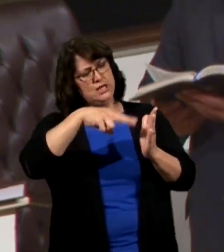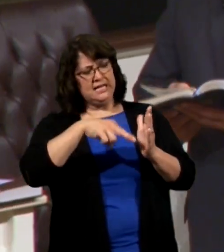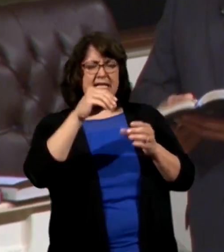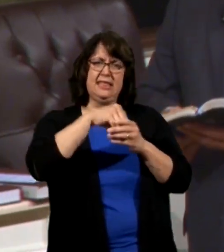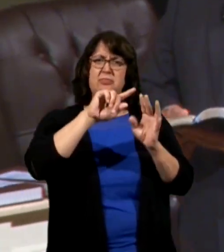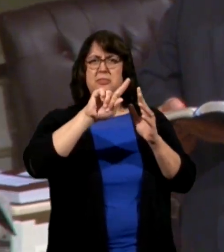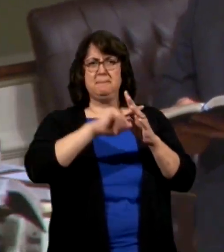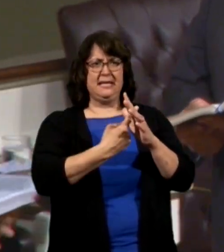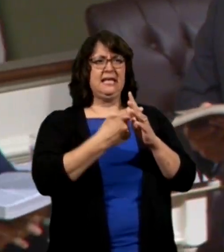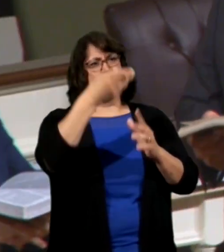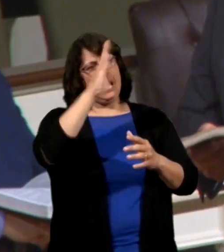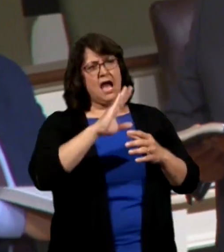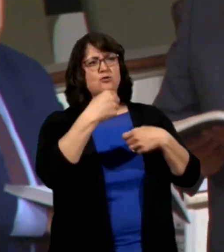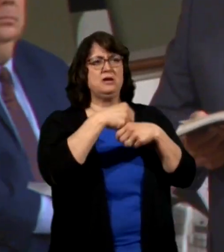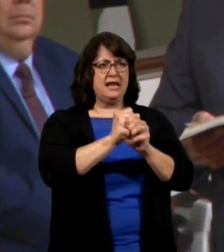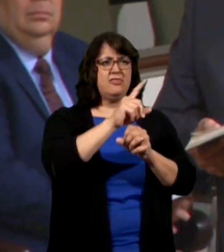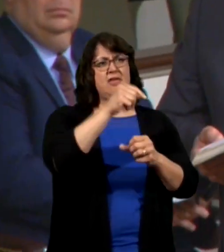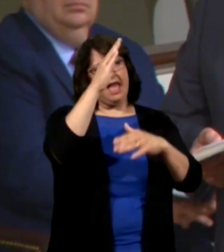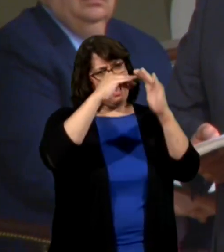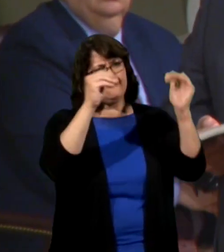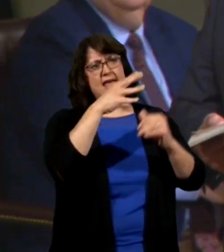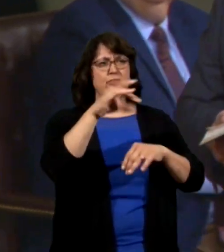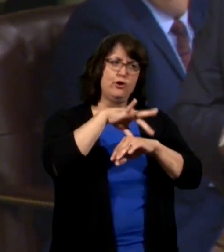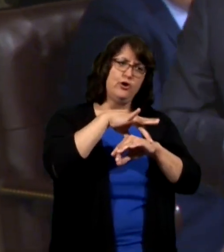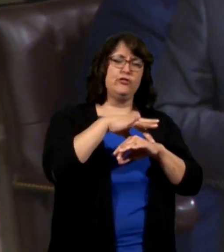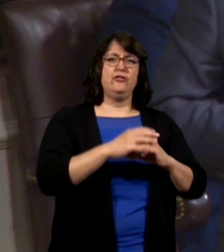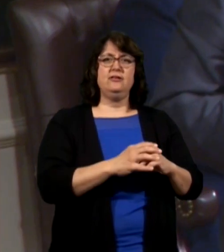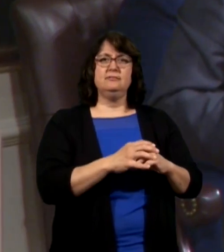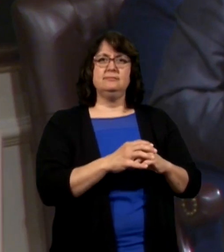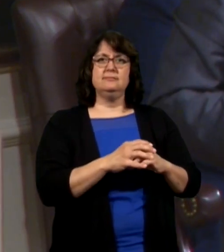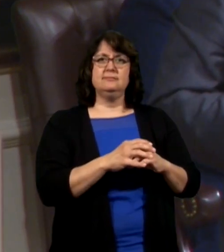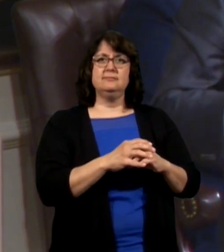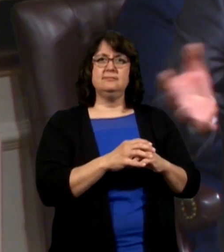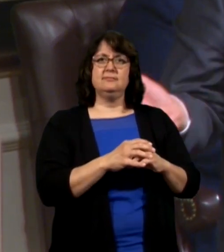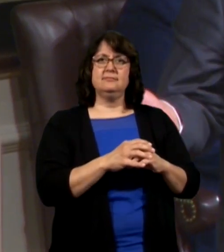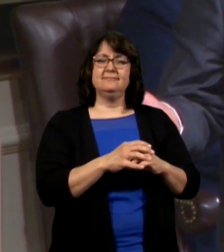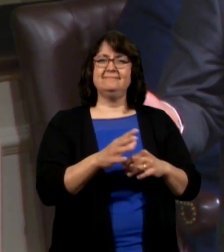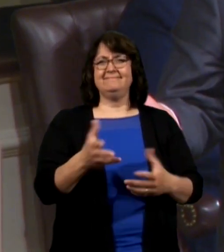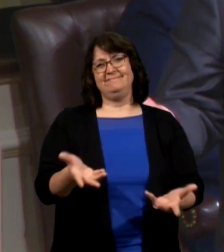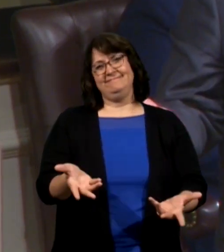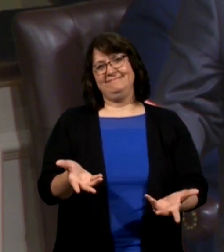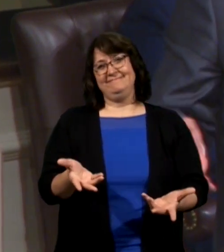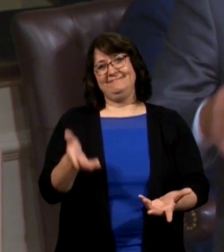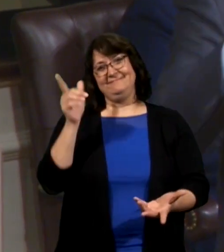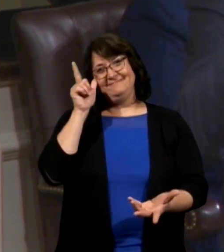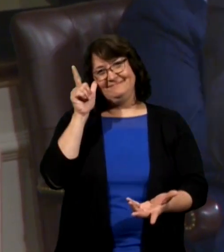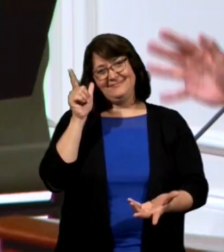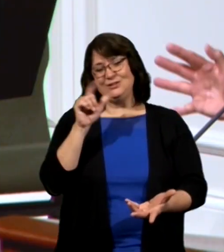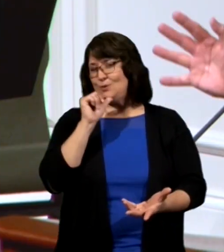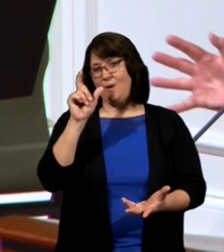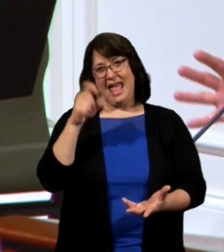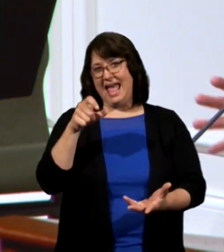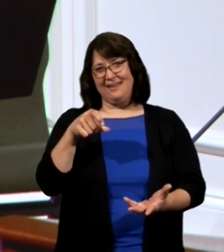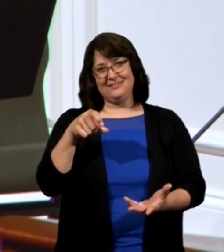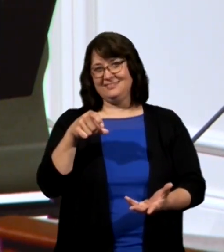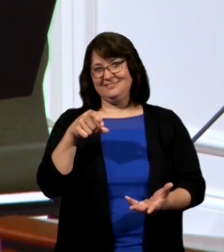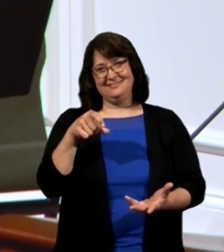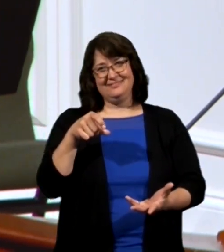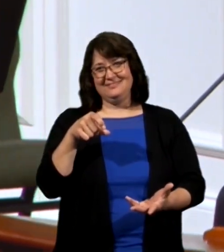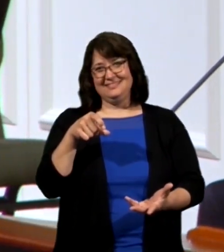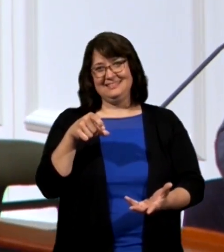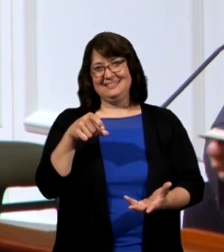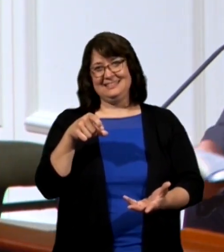beginning God created the heavens and the earth listen to me you don't have to be